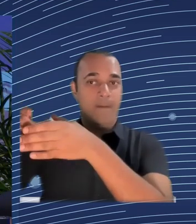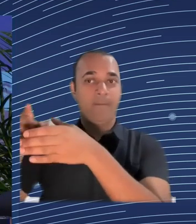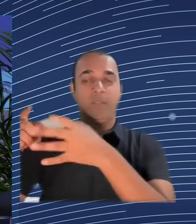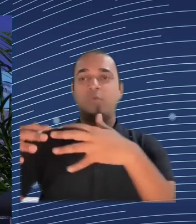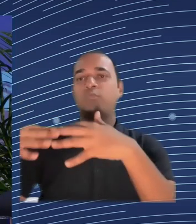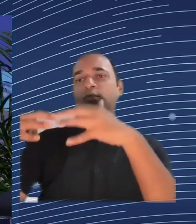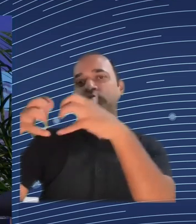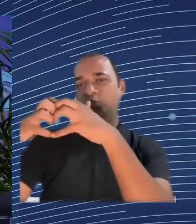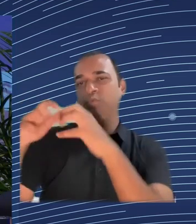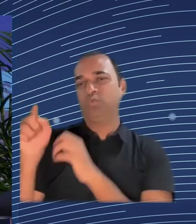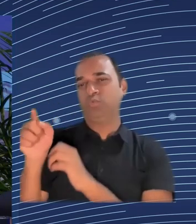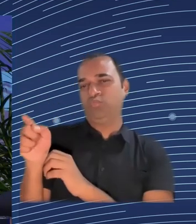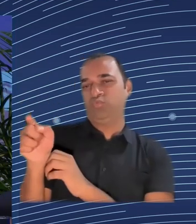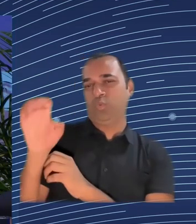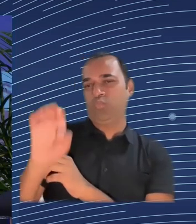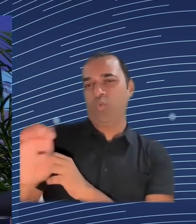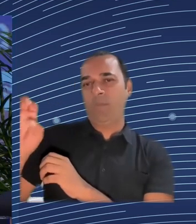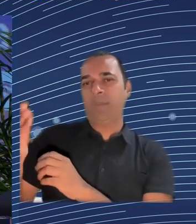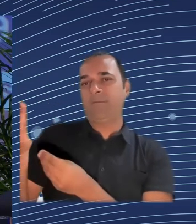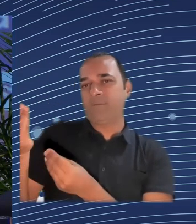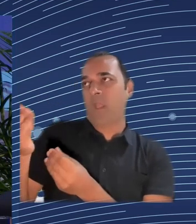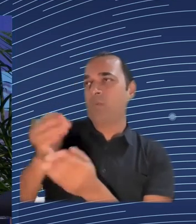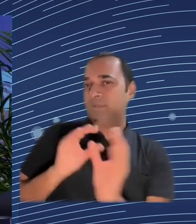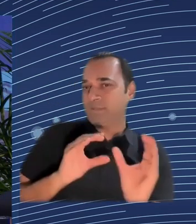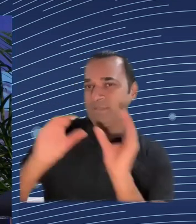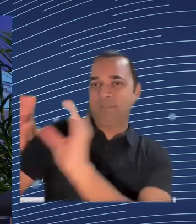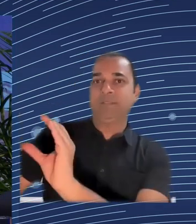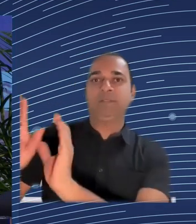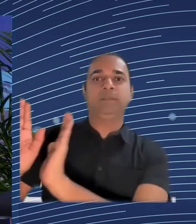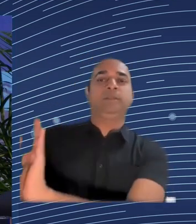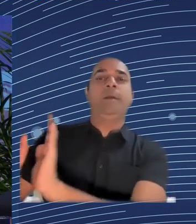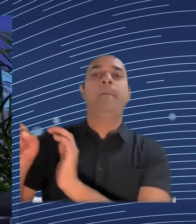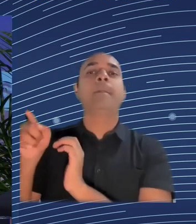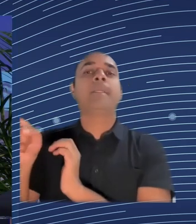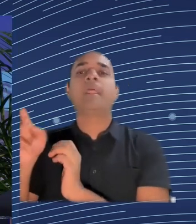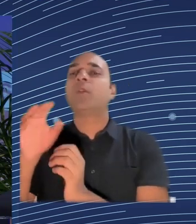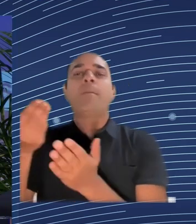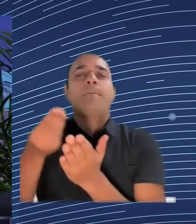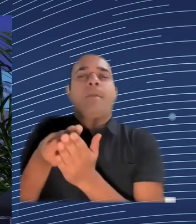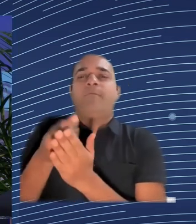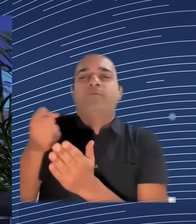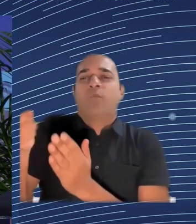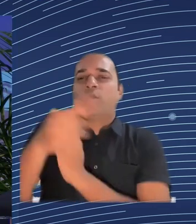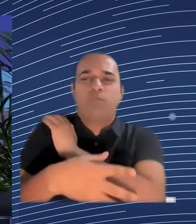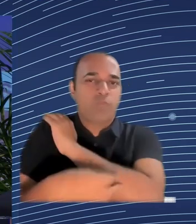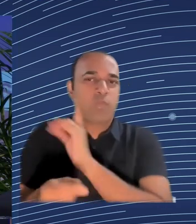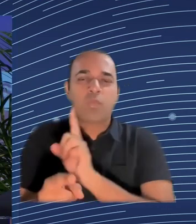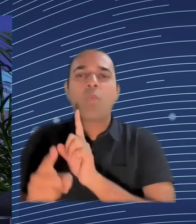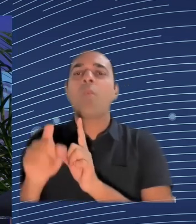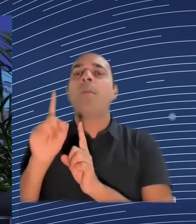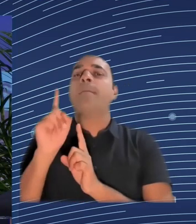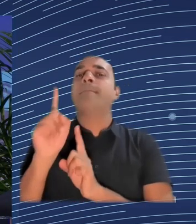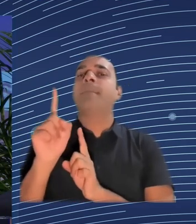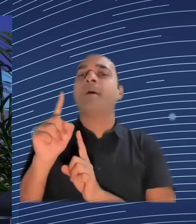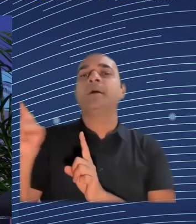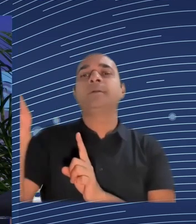generated by the artificial intelligence. students today, I attended so many panels and listened so carefully about more technical aspects of what the AI is doing